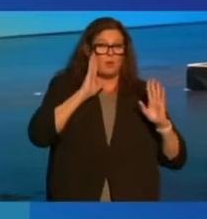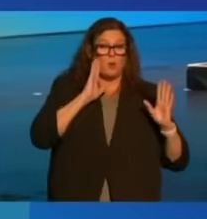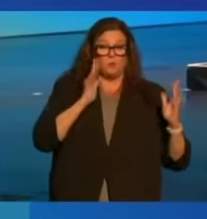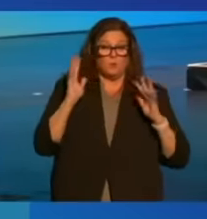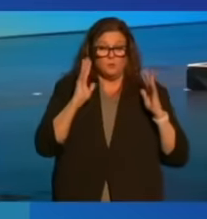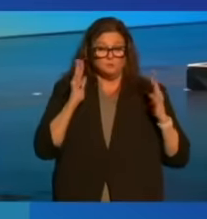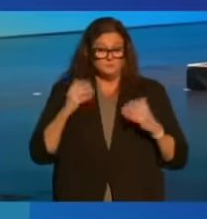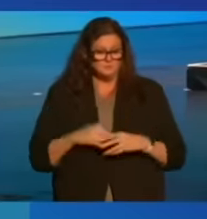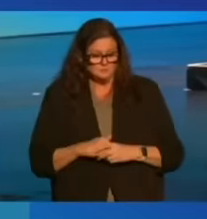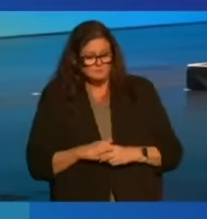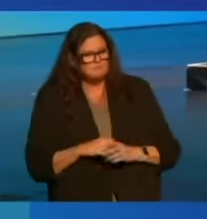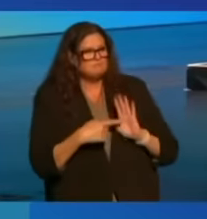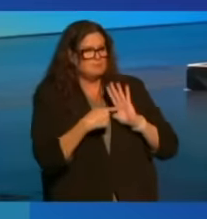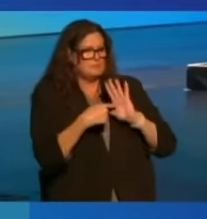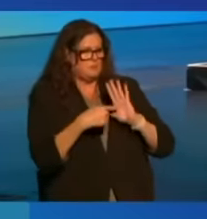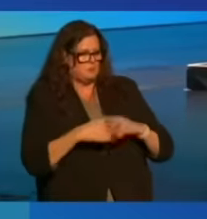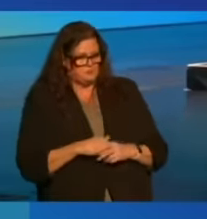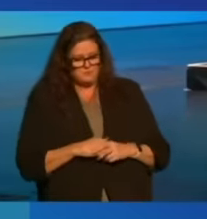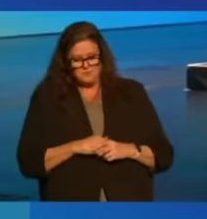For example,